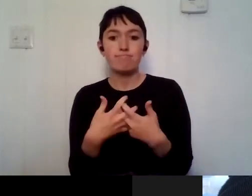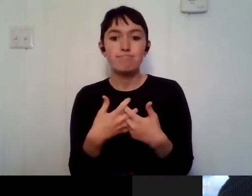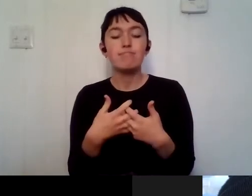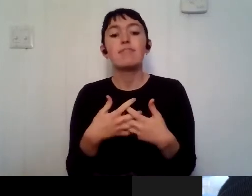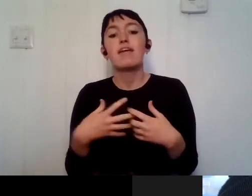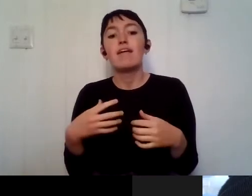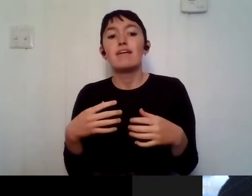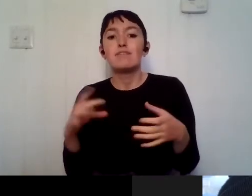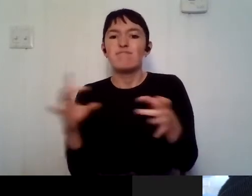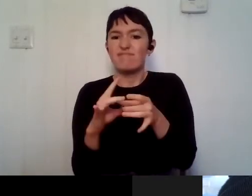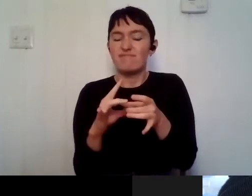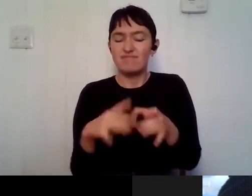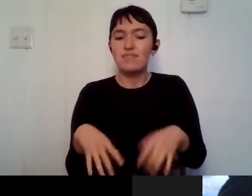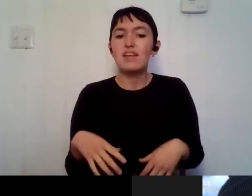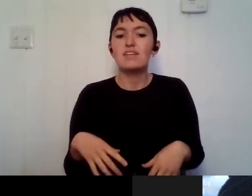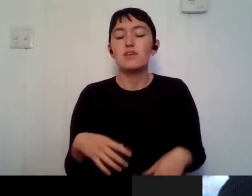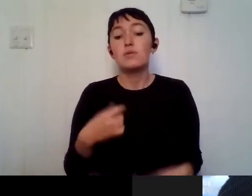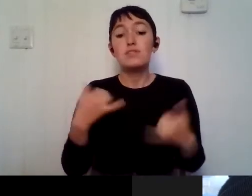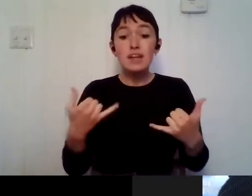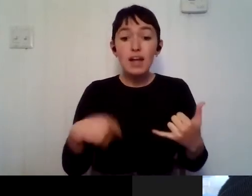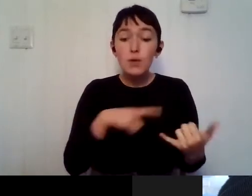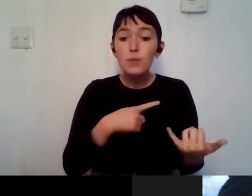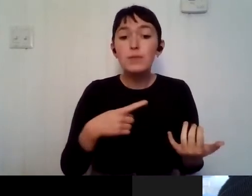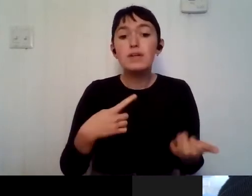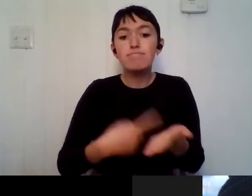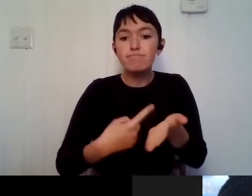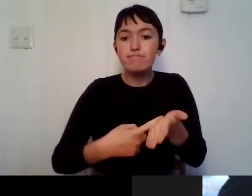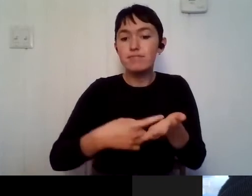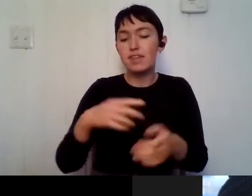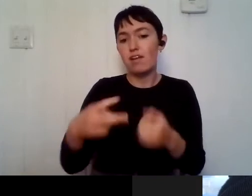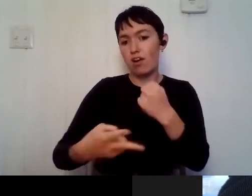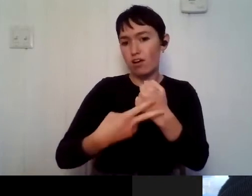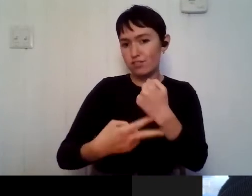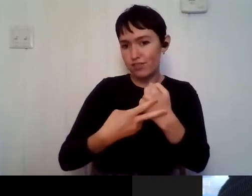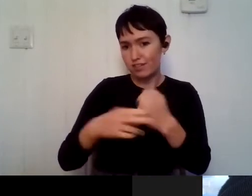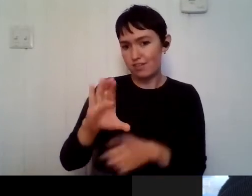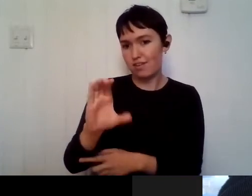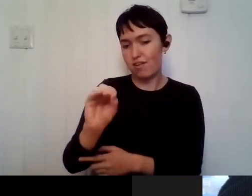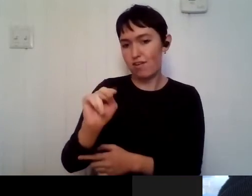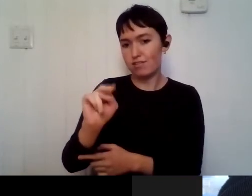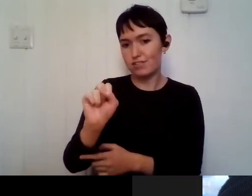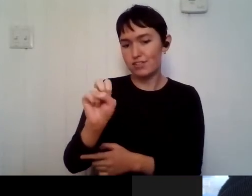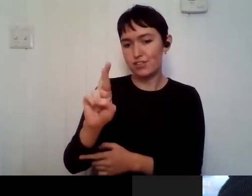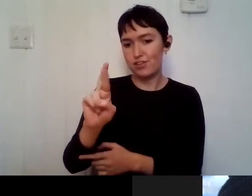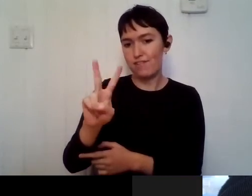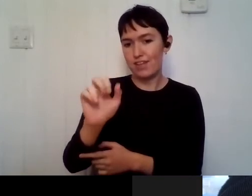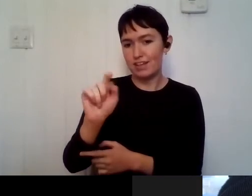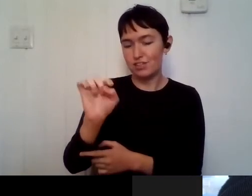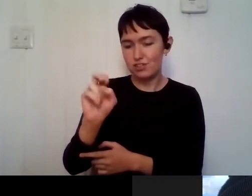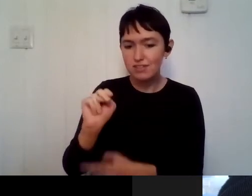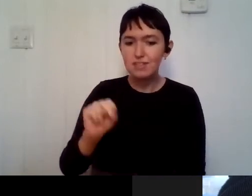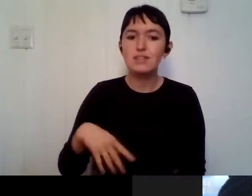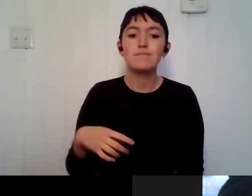are here to talk about conservation with a scientist who is doing so many really cool things from